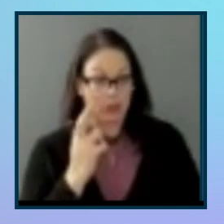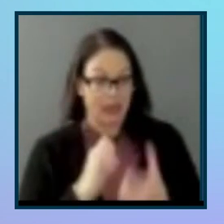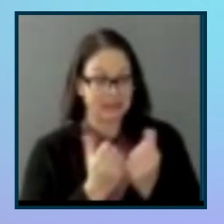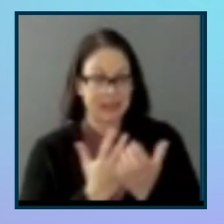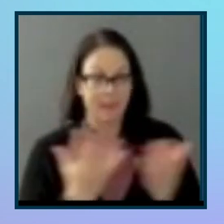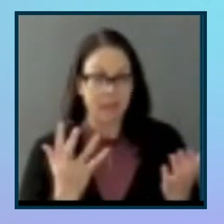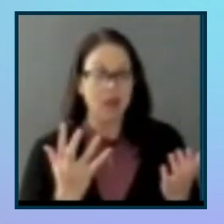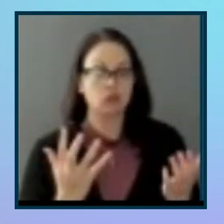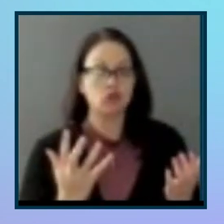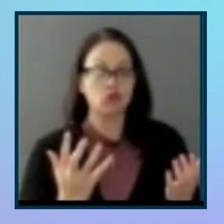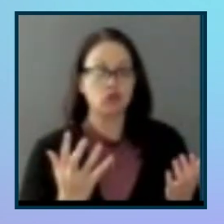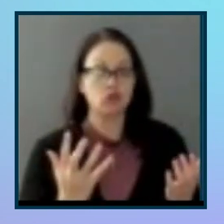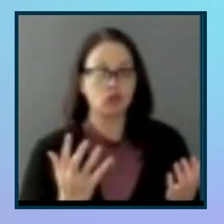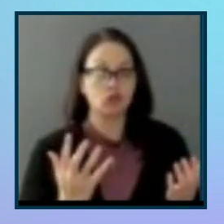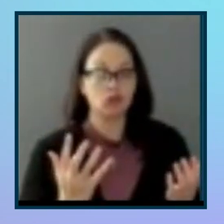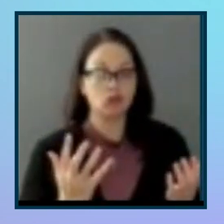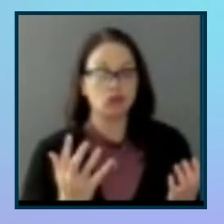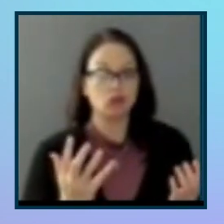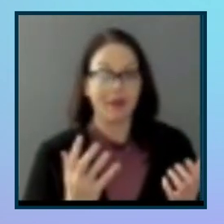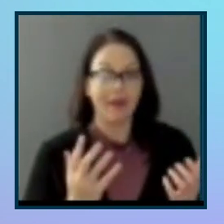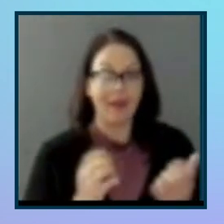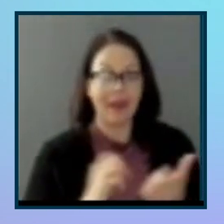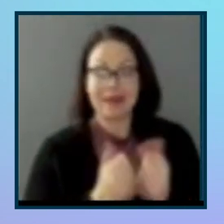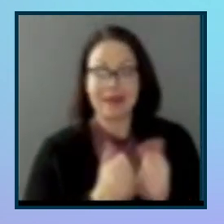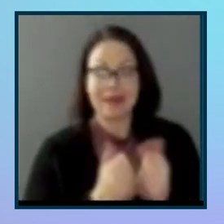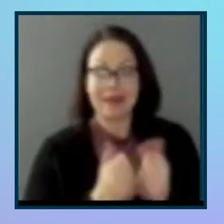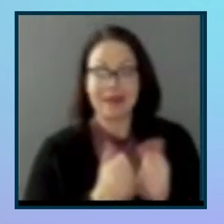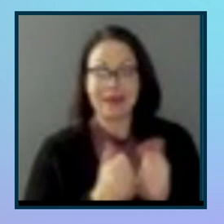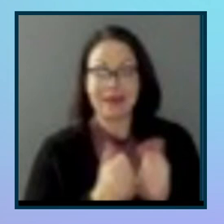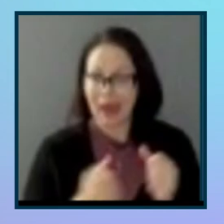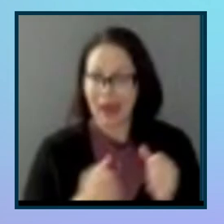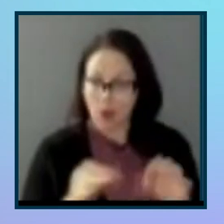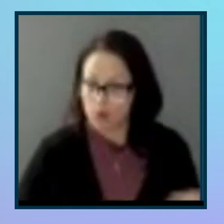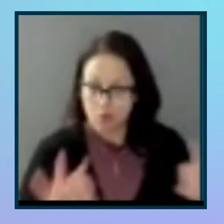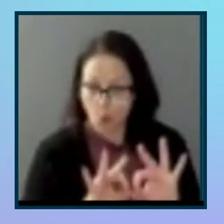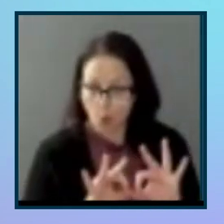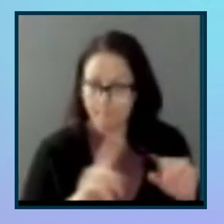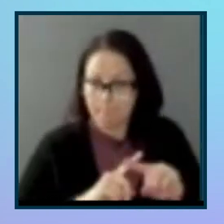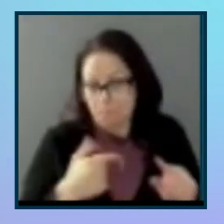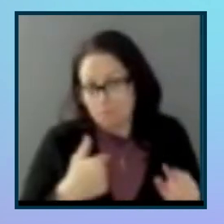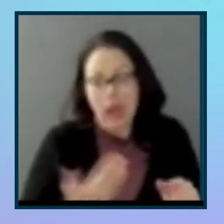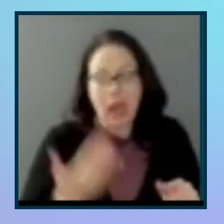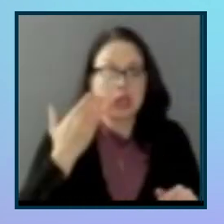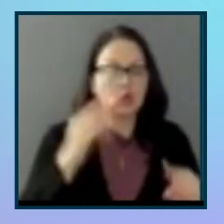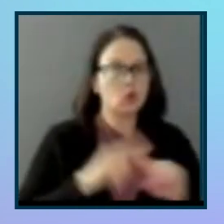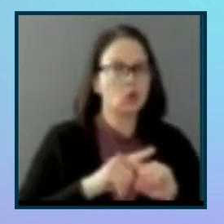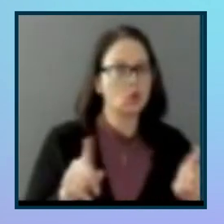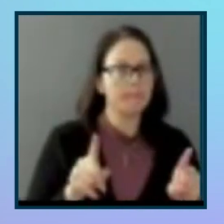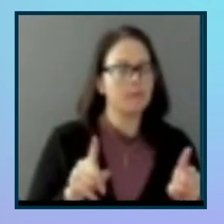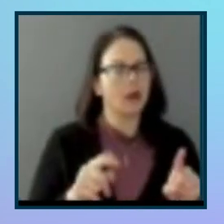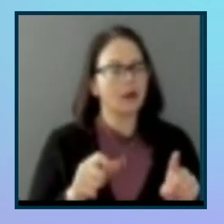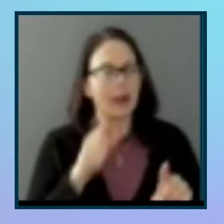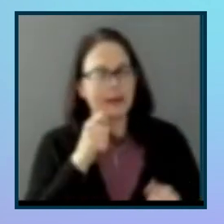uh, and how important they are. but I didn't know until I actually started